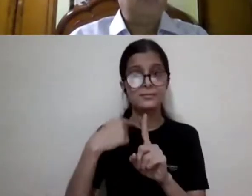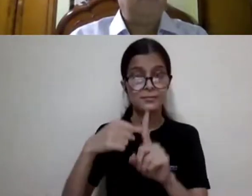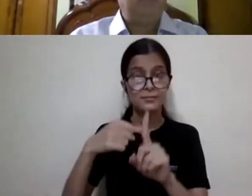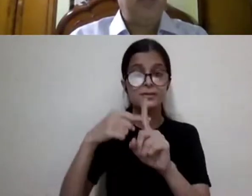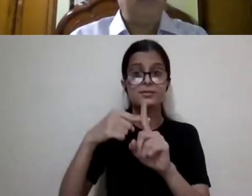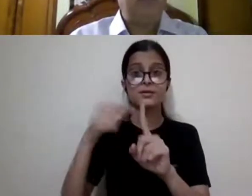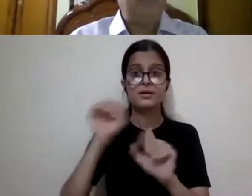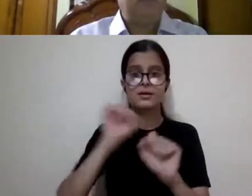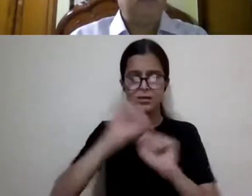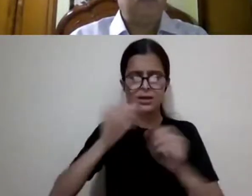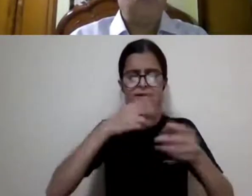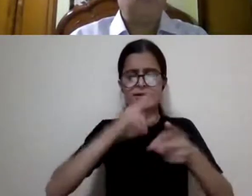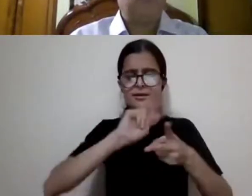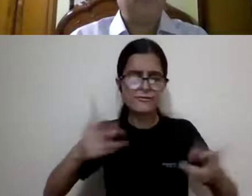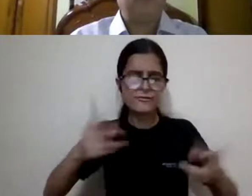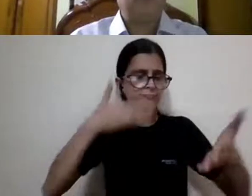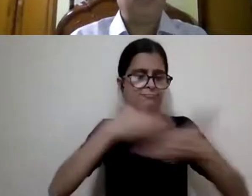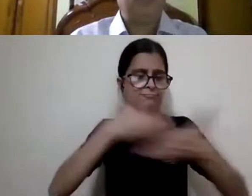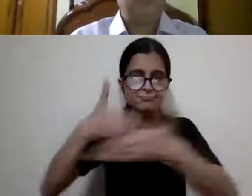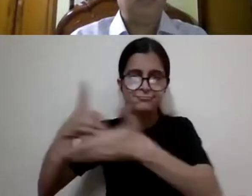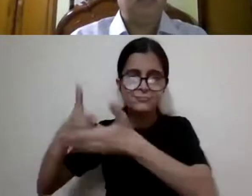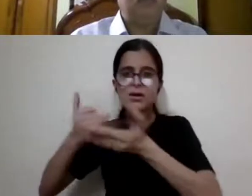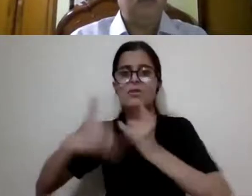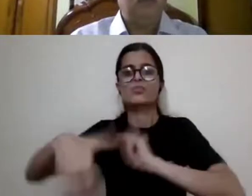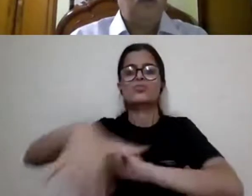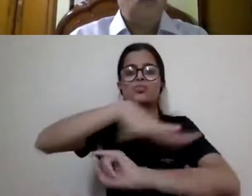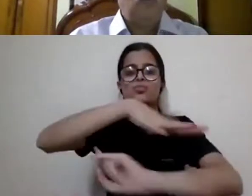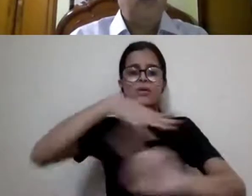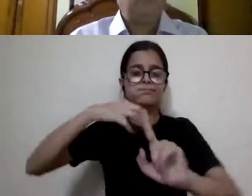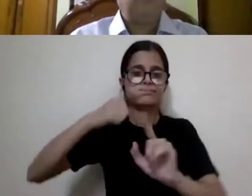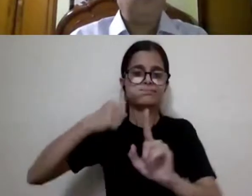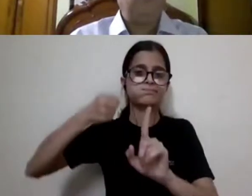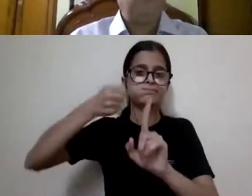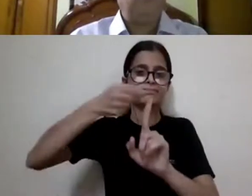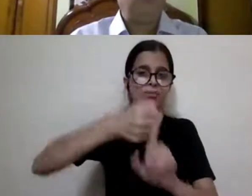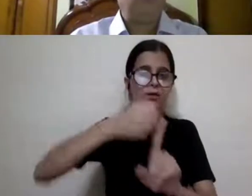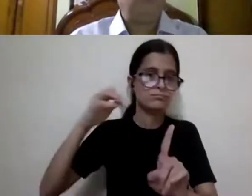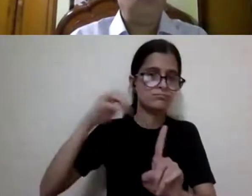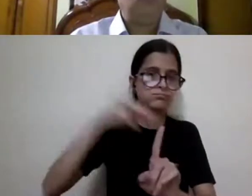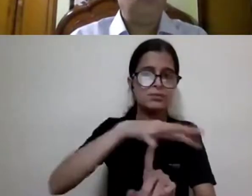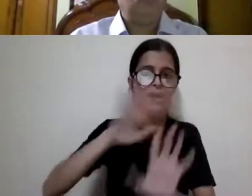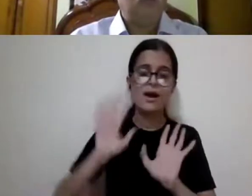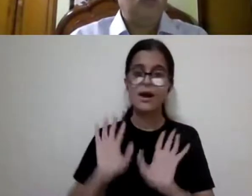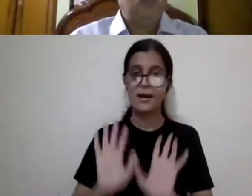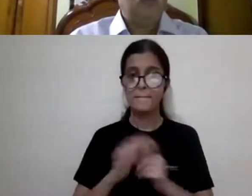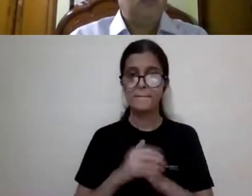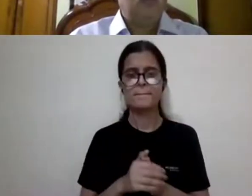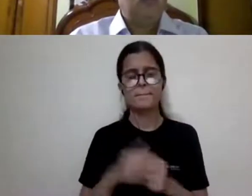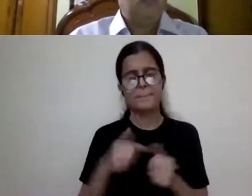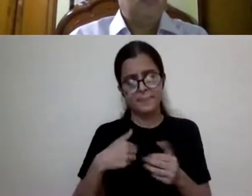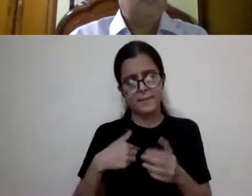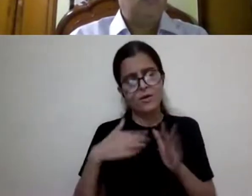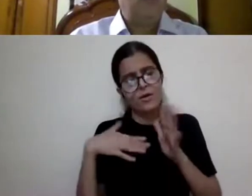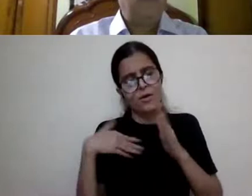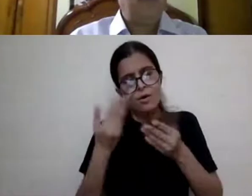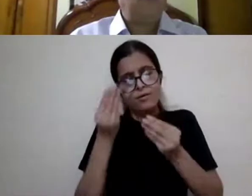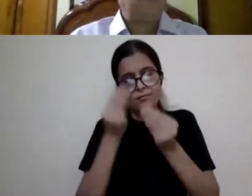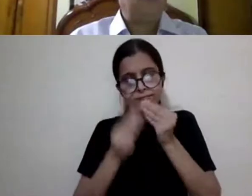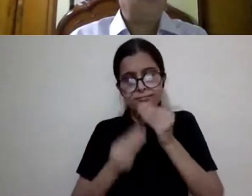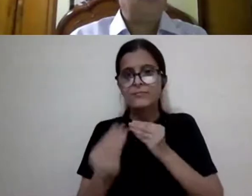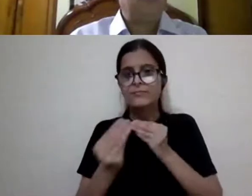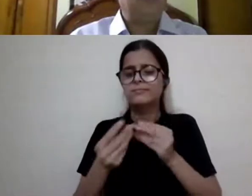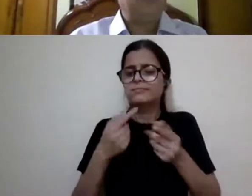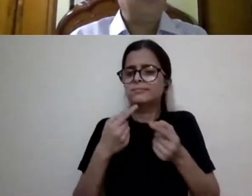kinds of barriers posed by society. We also moved on to talk